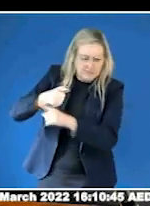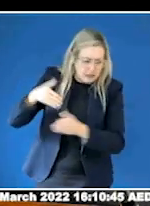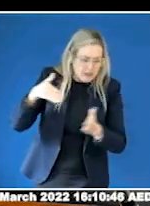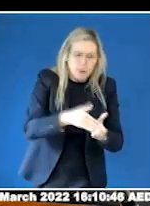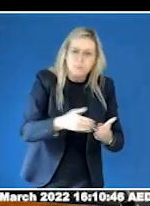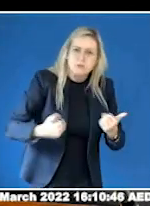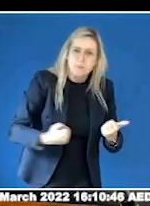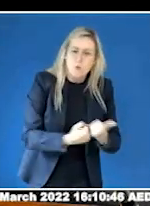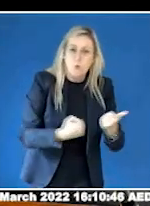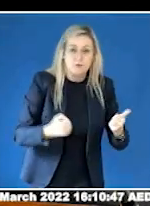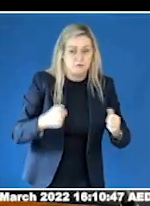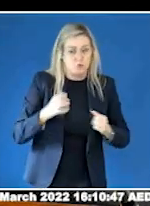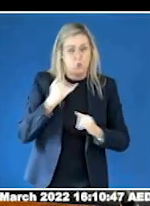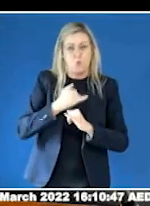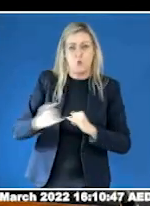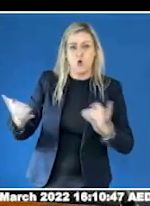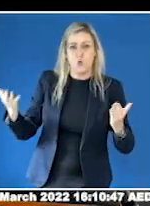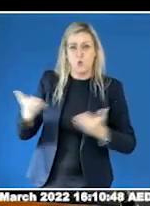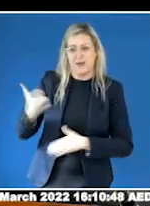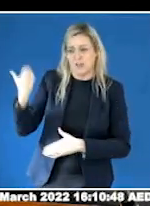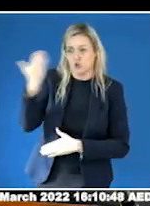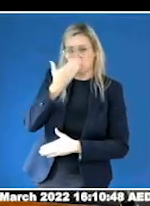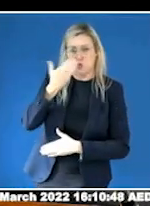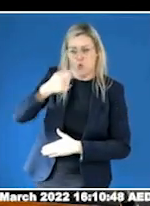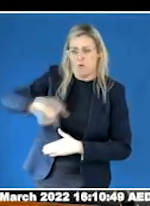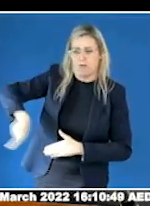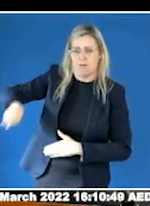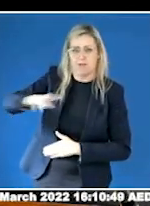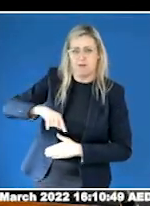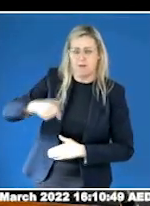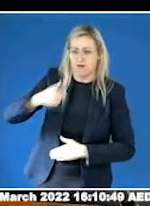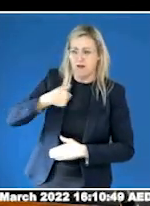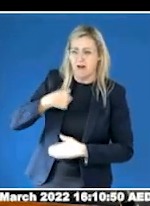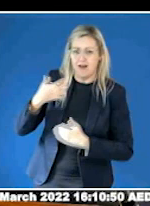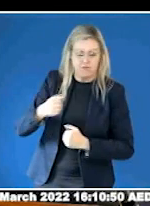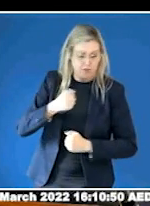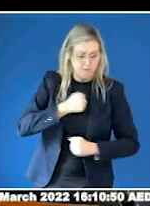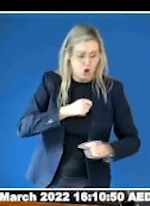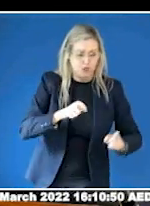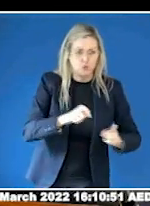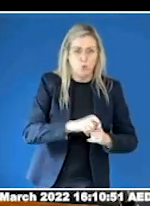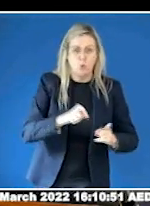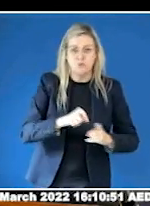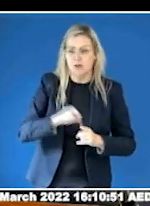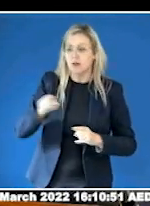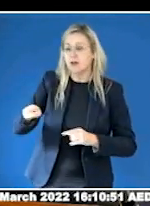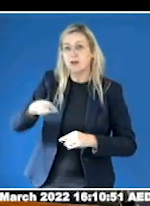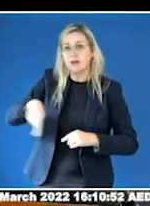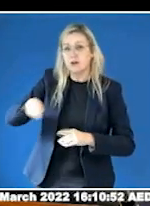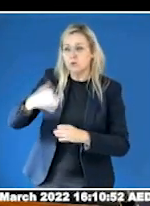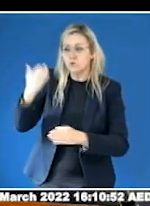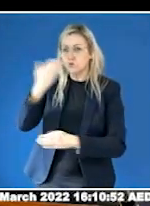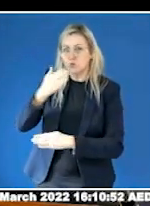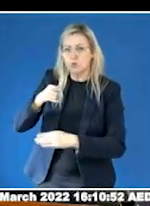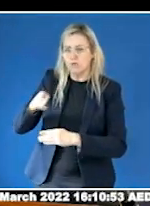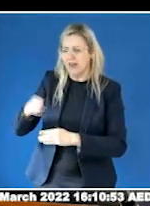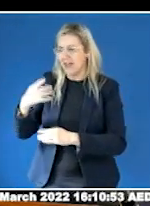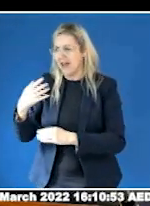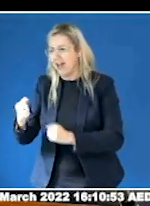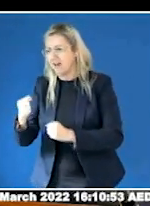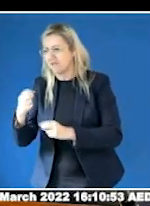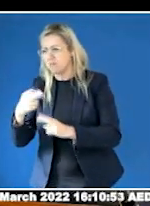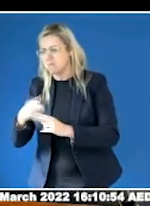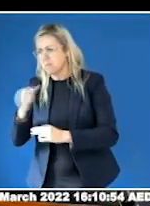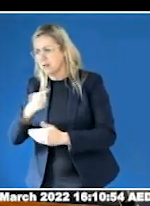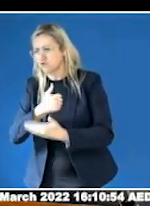repeatedly threatened to keep my daughter out of the academic extension program due to her inability to meet their minimum 90% attendance